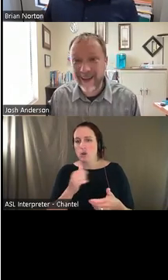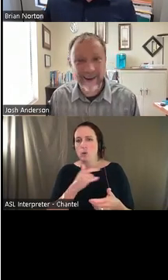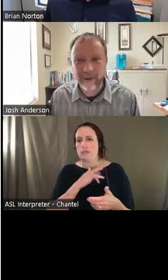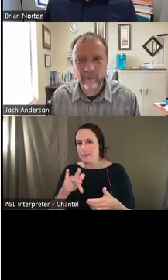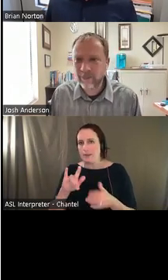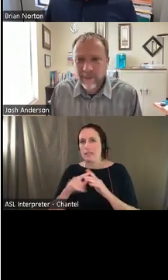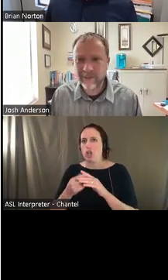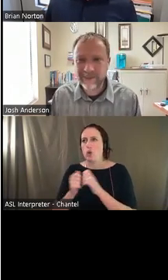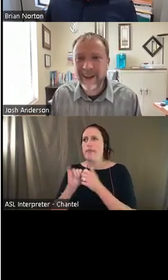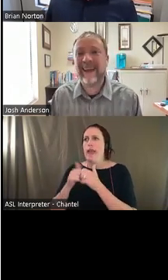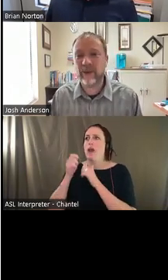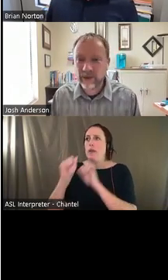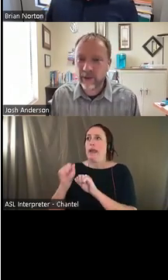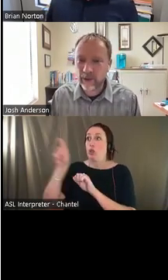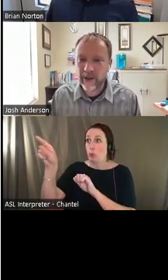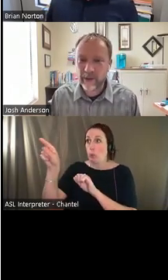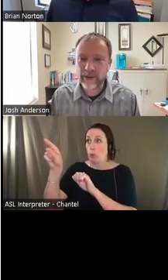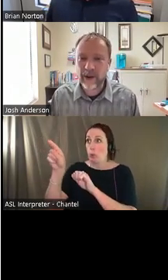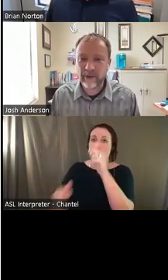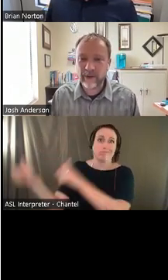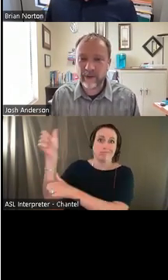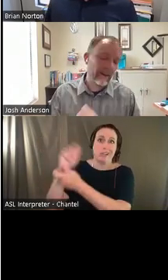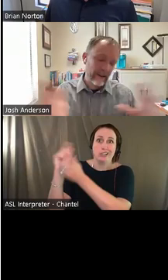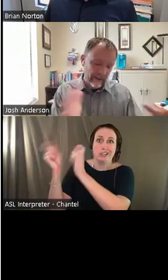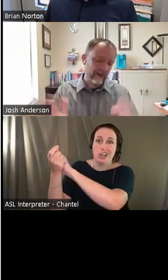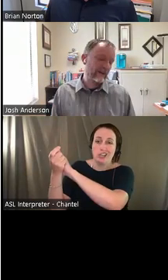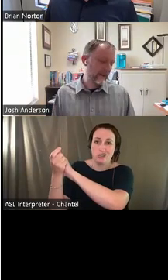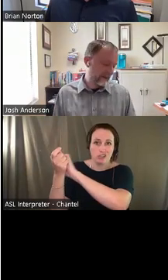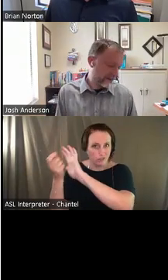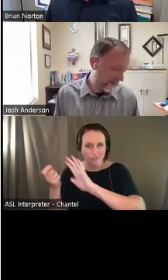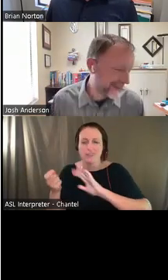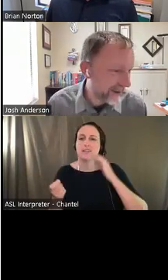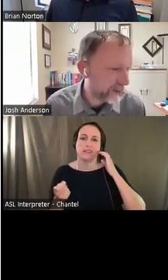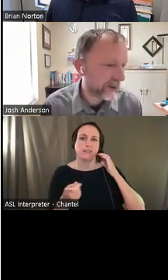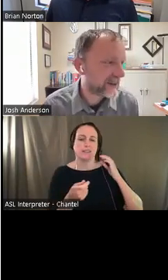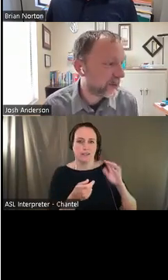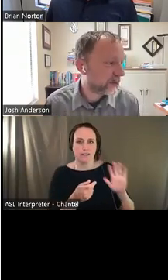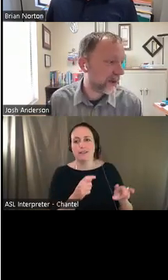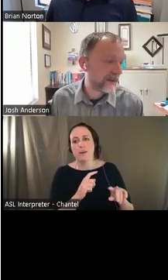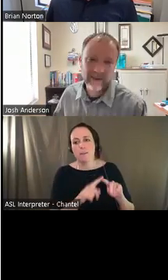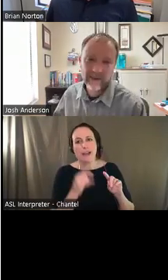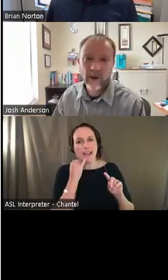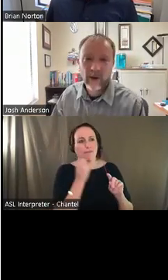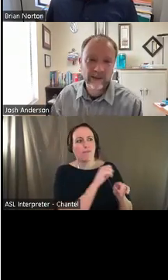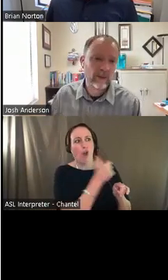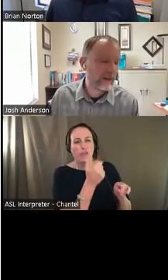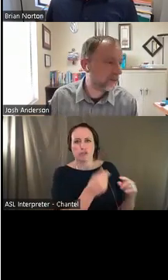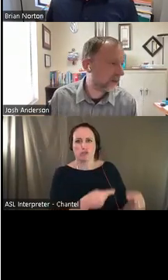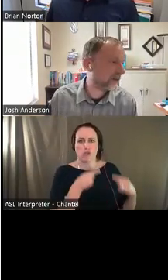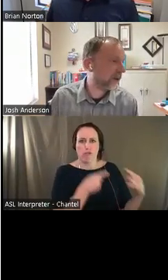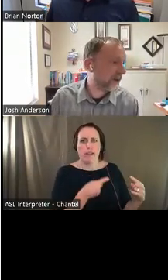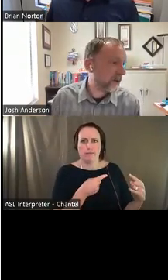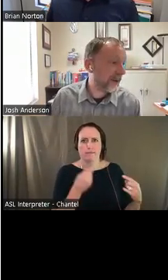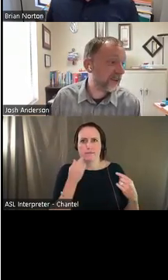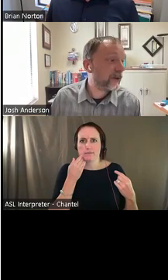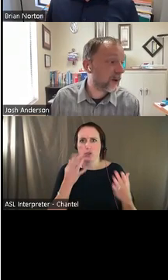if I'm looking at it going, listen, I can't understand what the heck you're trying to say, then it's, it may be, it's time to look at some of those processes, but awesome. Awesome.